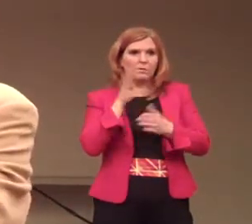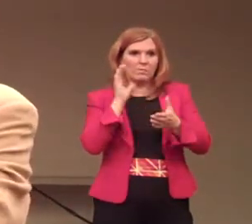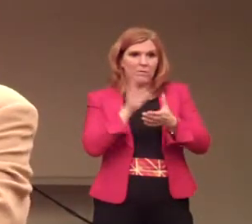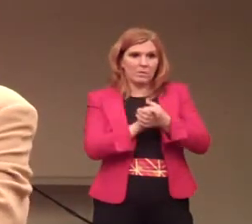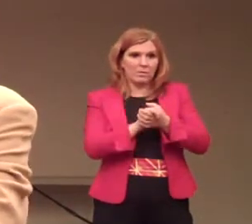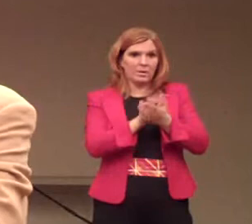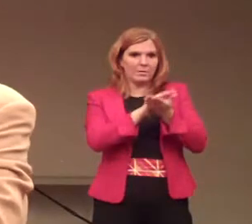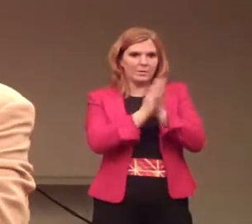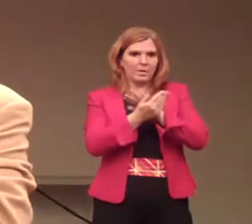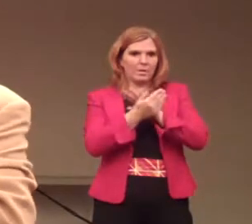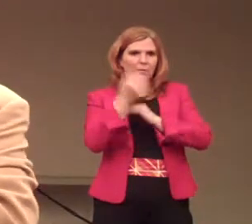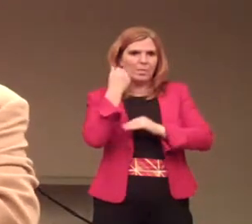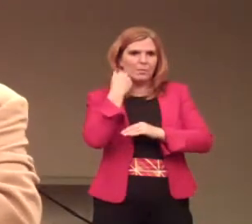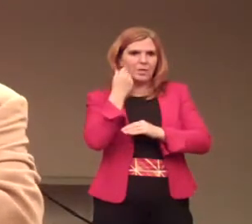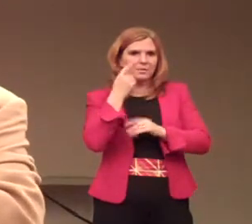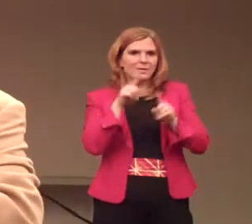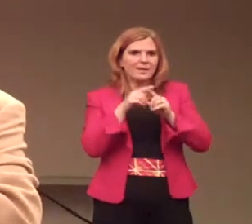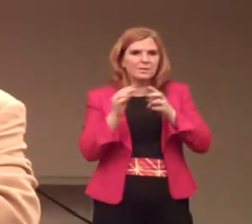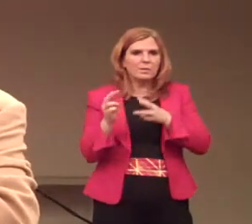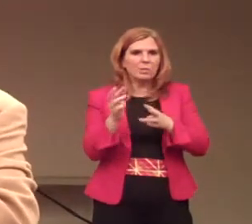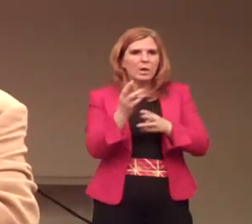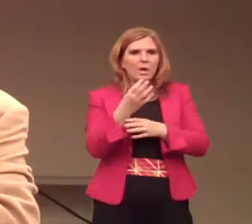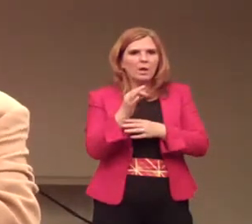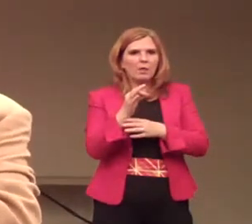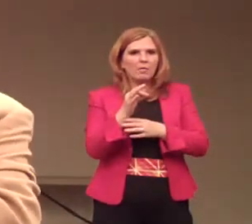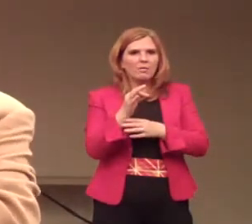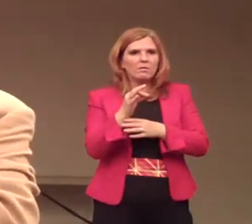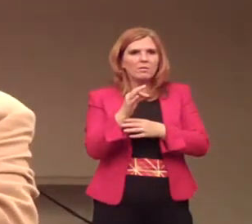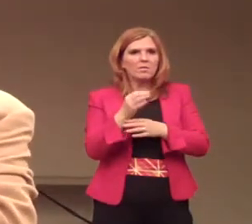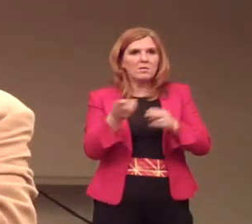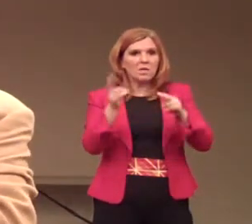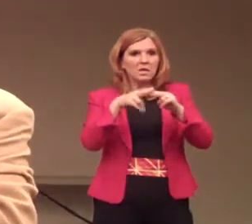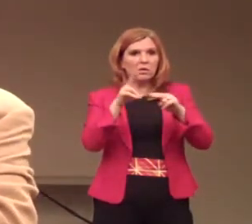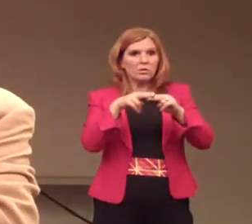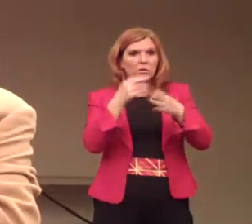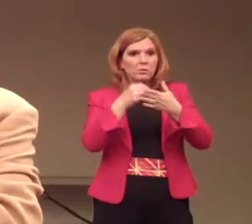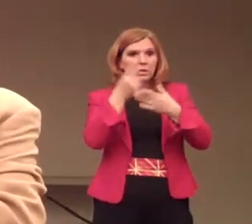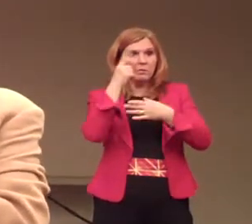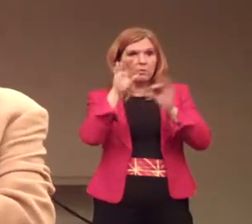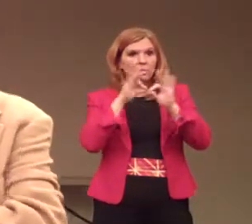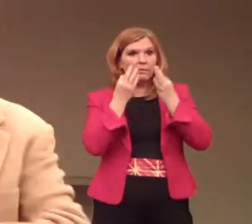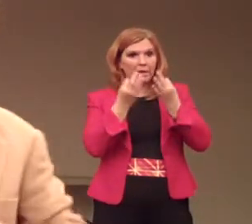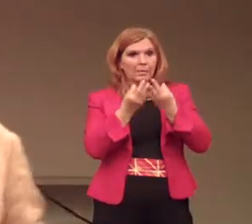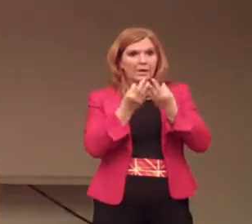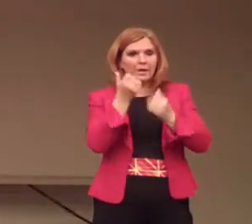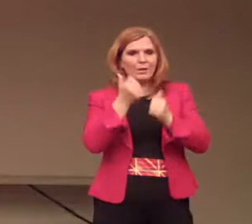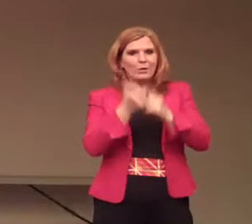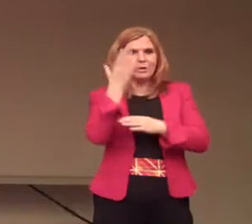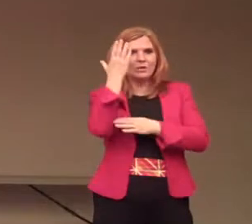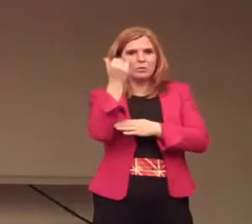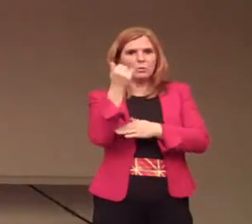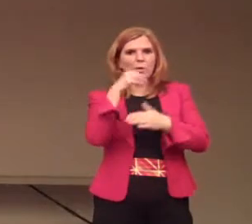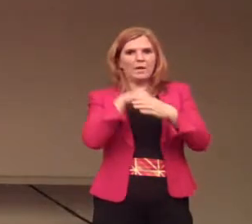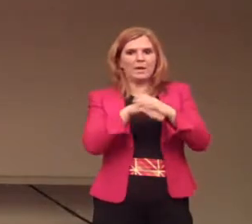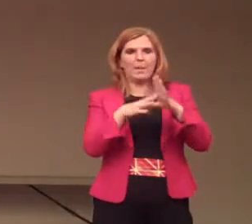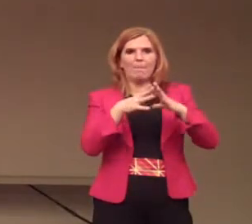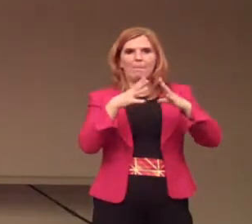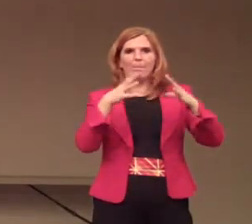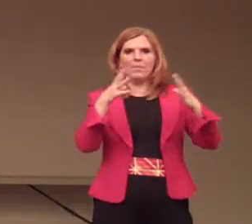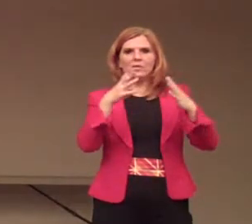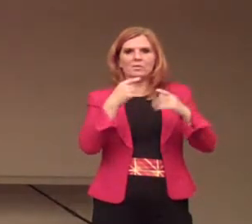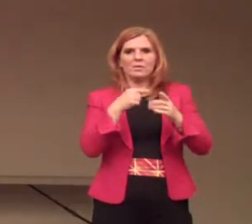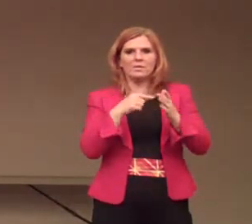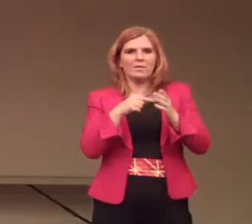prostitutes as a way of enhancing income for the family. Which is why in much of